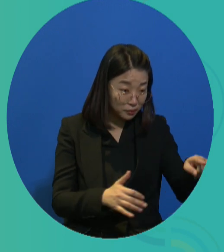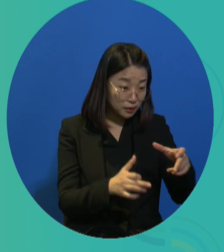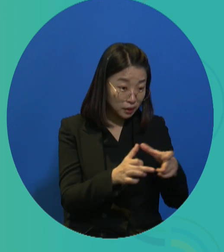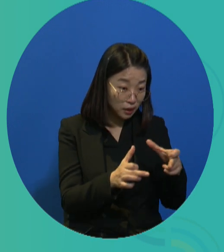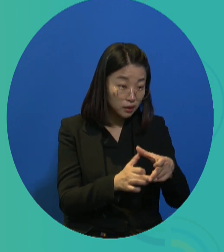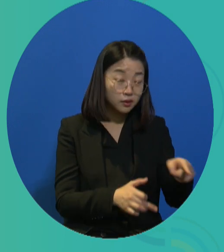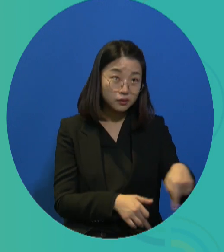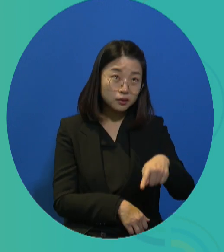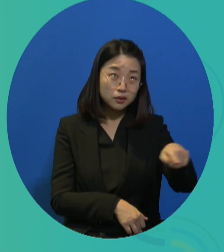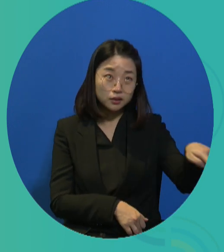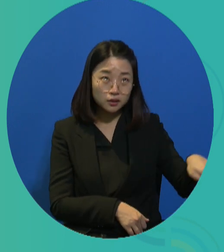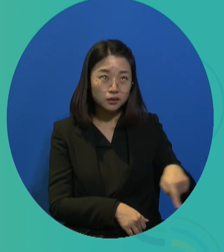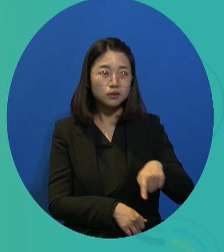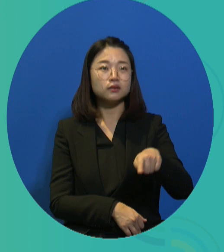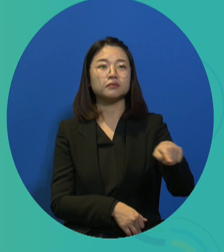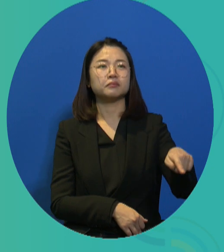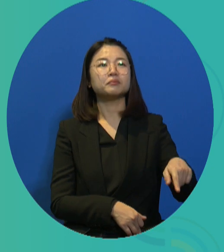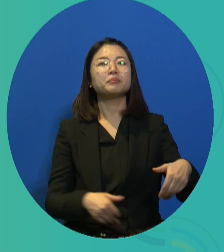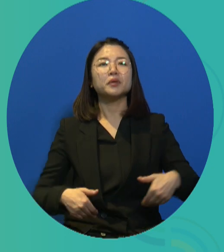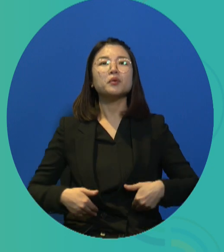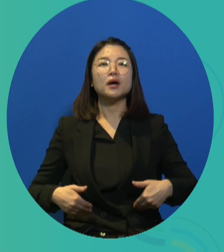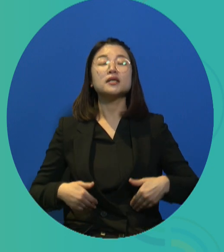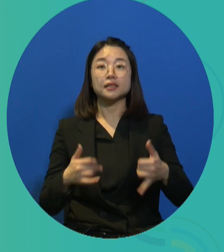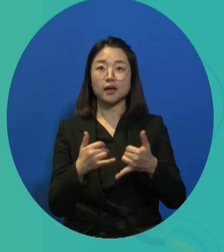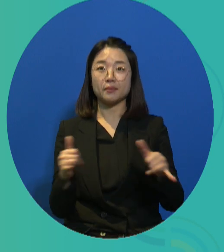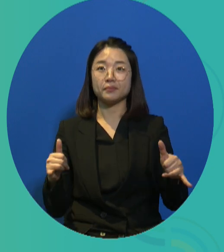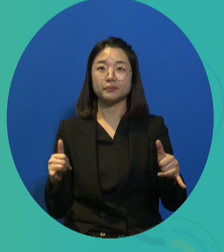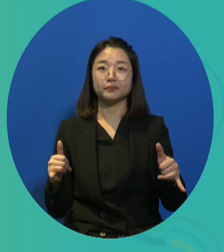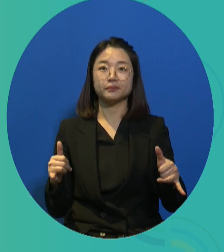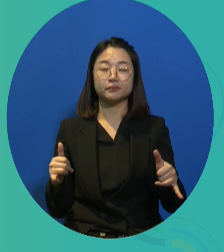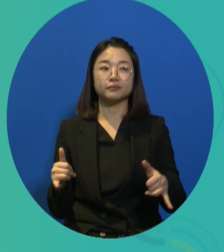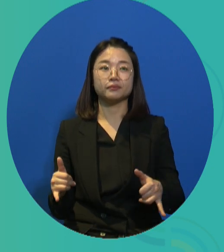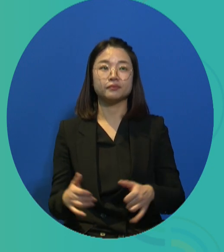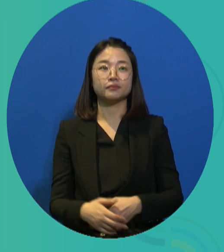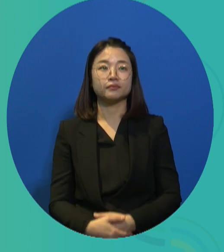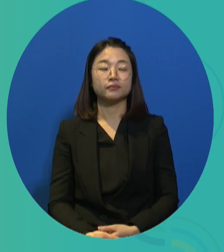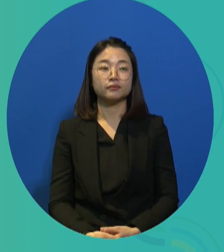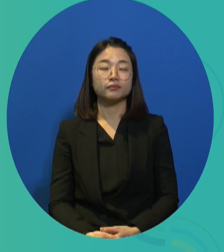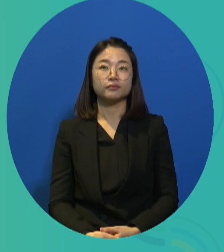supporting equipment or the care providers.